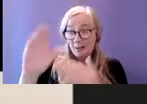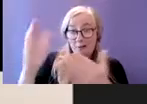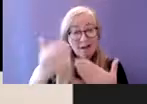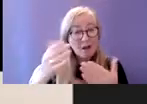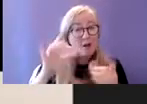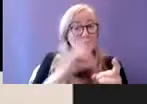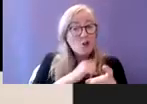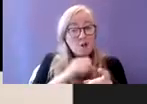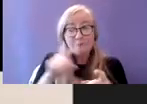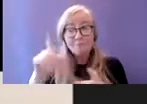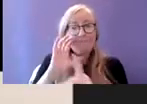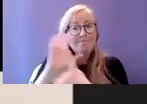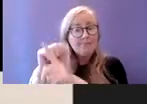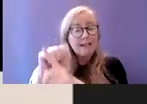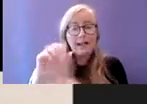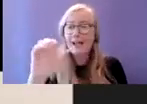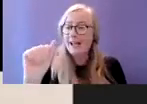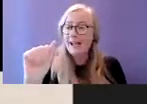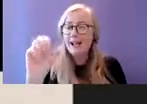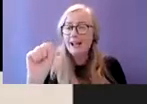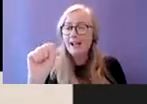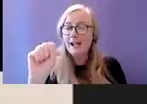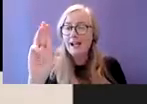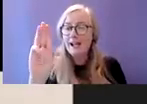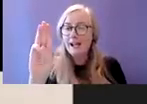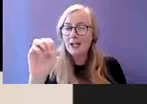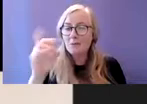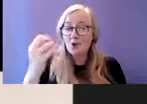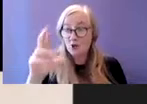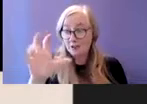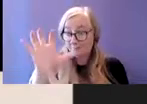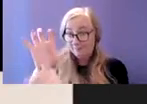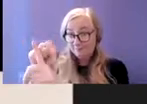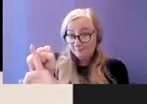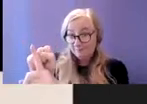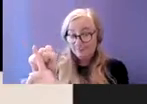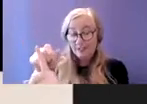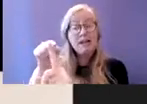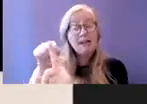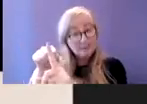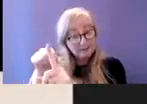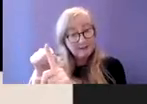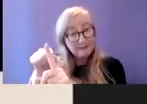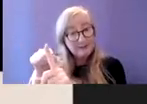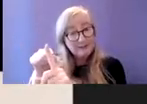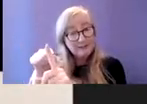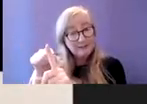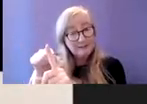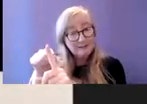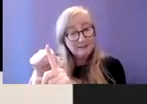in that event it could save the client years of homelessness